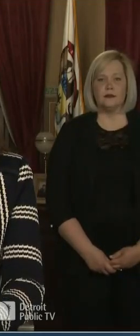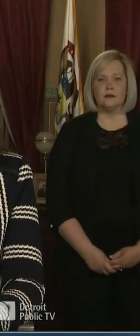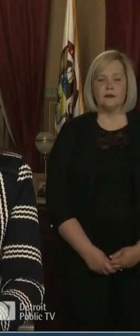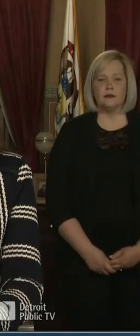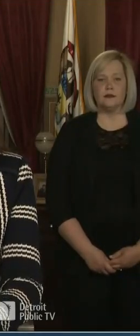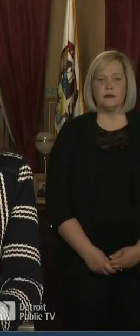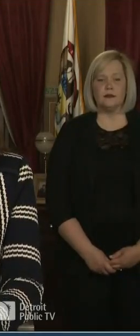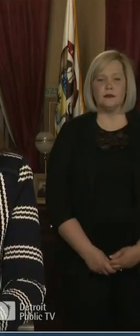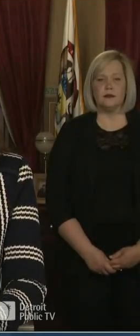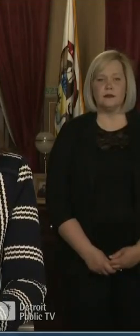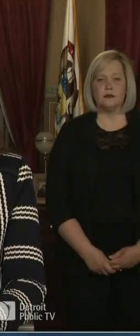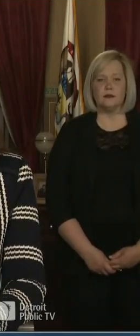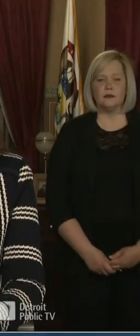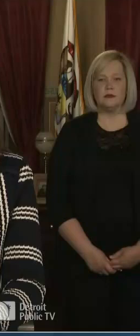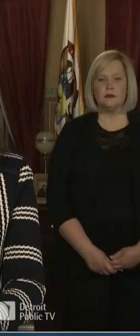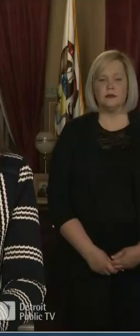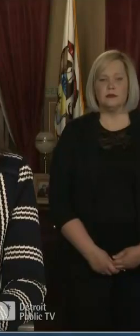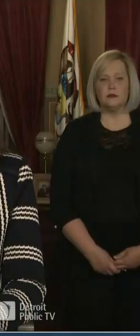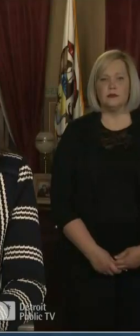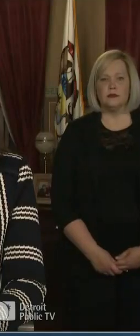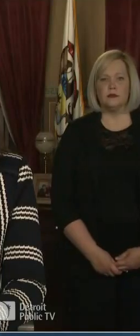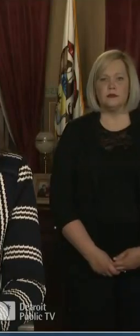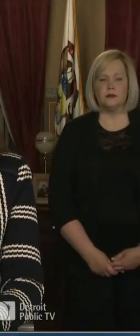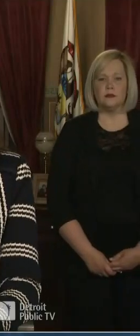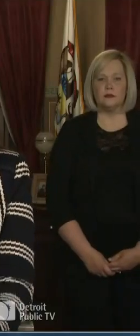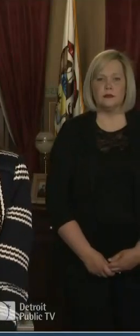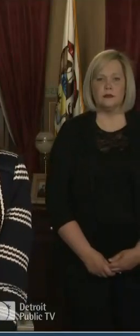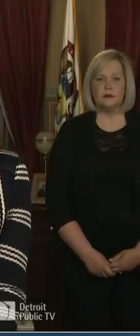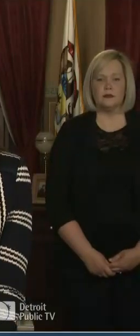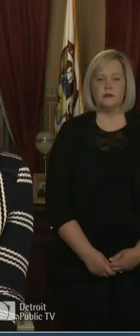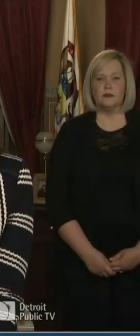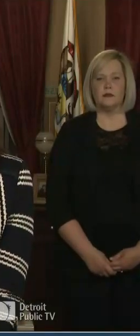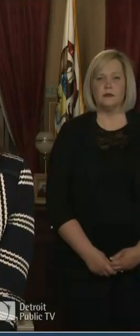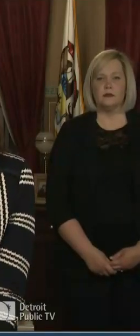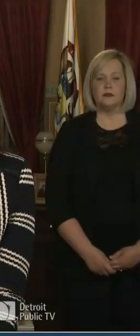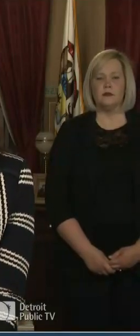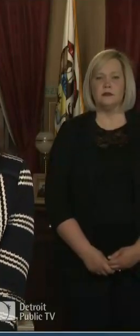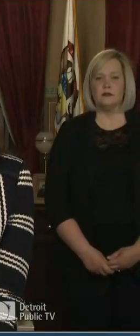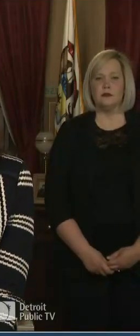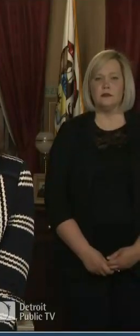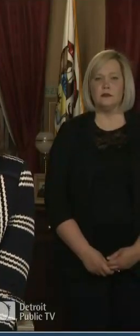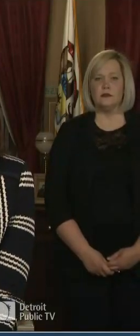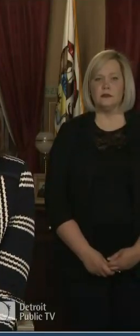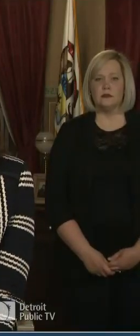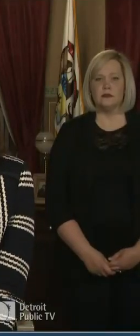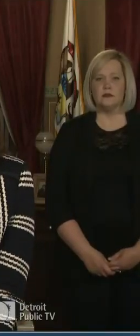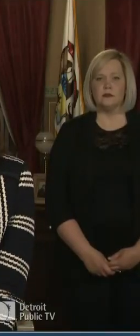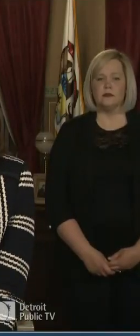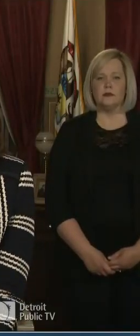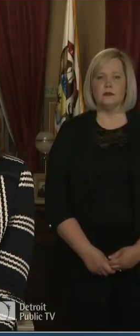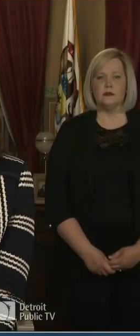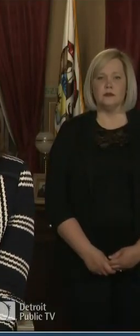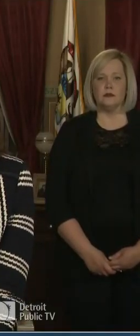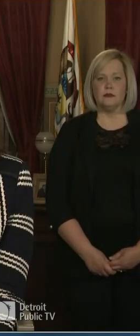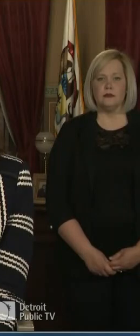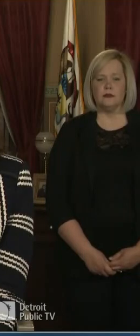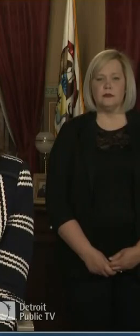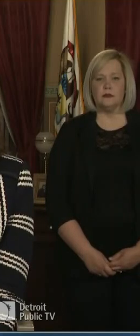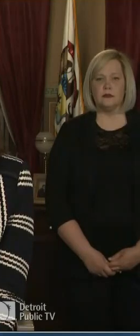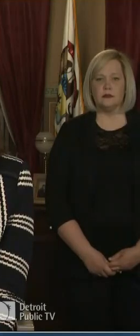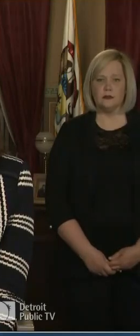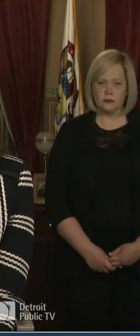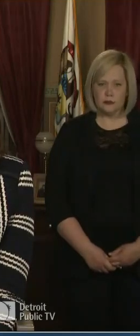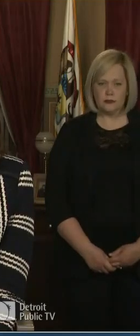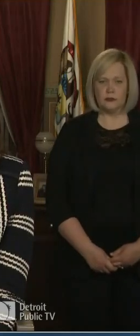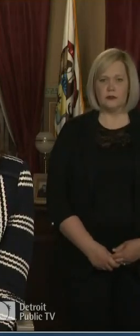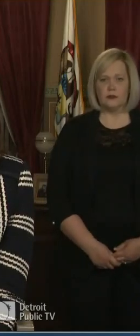another recession like we had in 2008 or even worse. What do you encourage people to do right now to help our economy if they can? I mean,